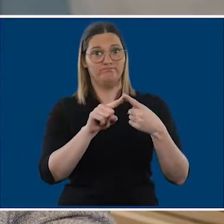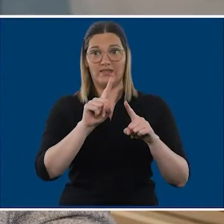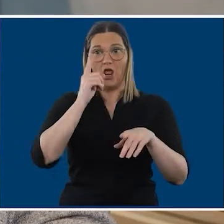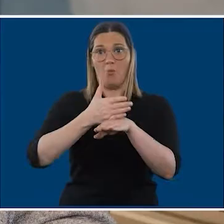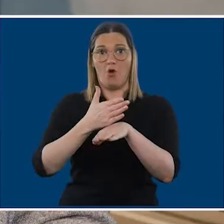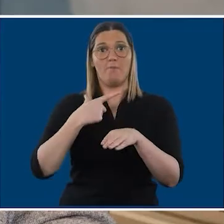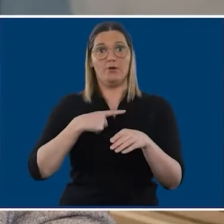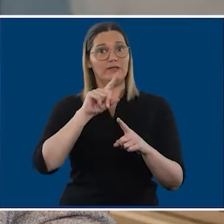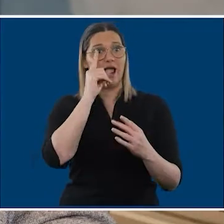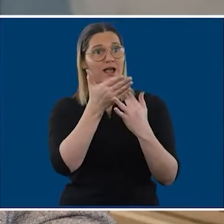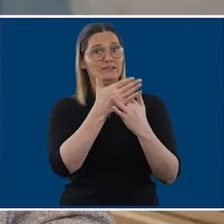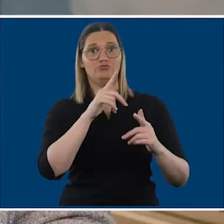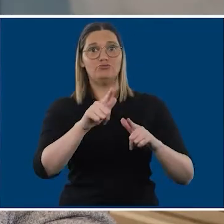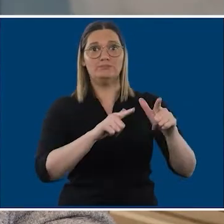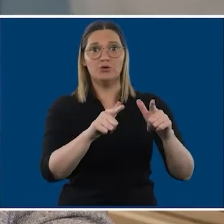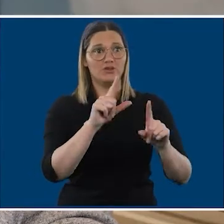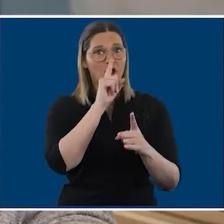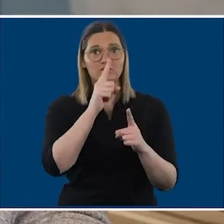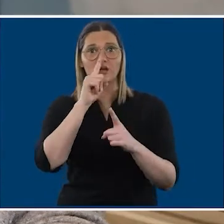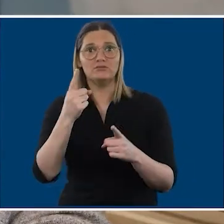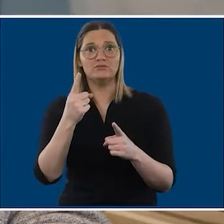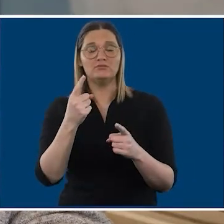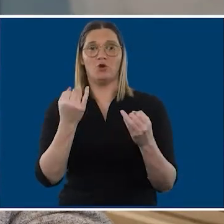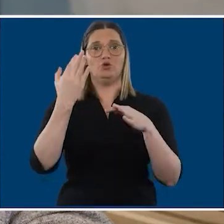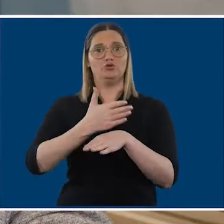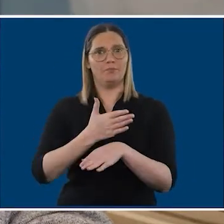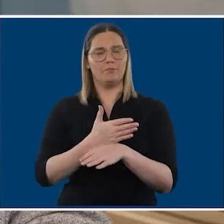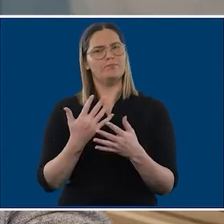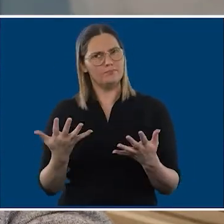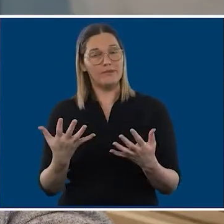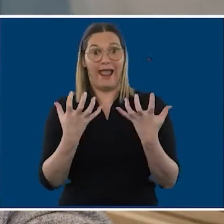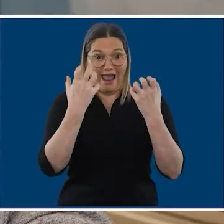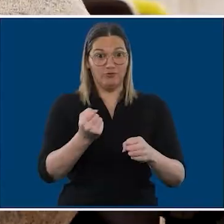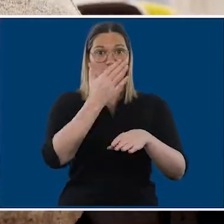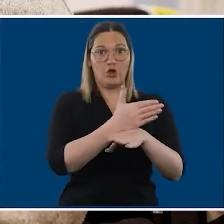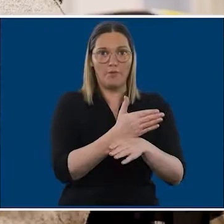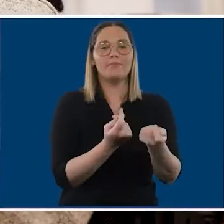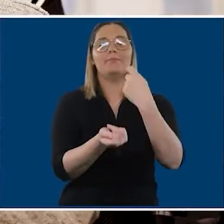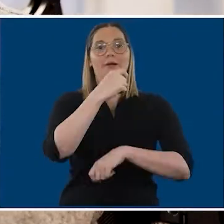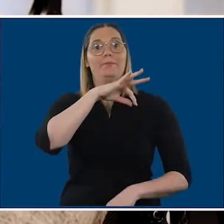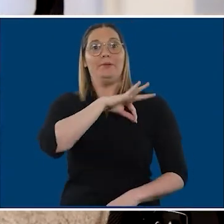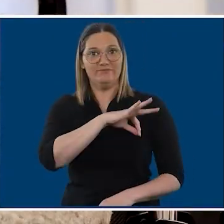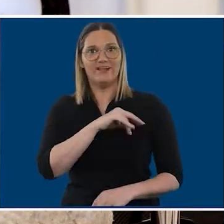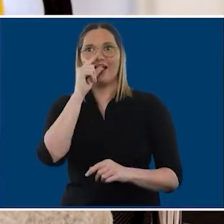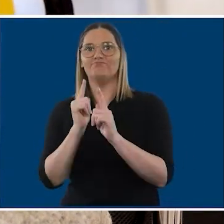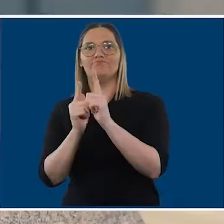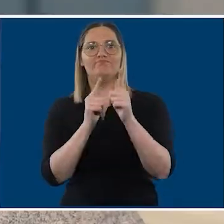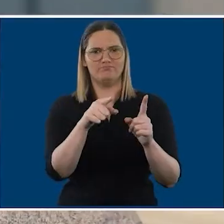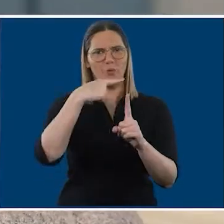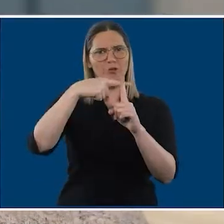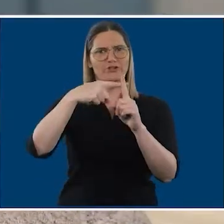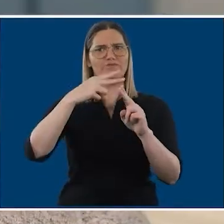a variety of reasons and transport's one of them. So the more people that have employment the more things they want to do in the community.